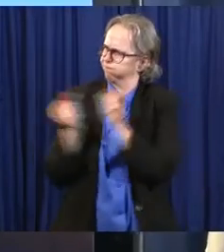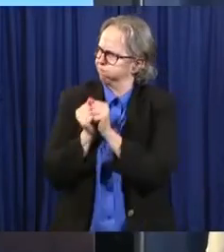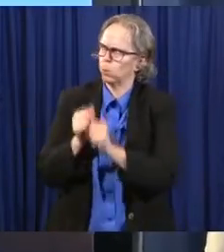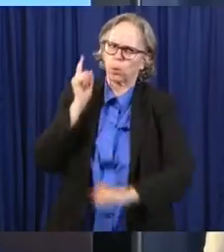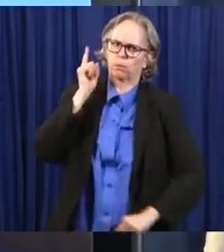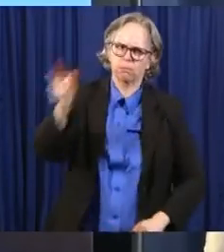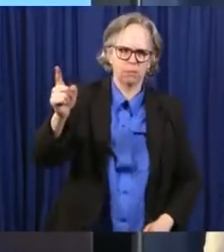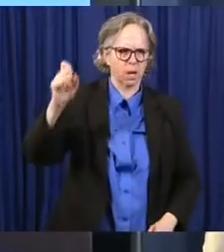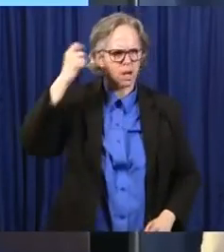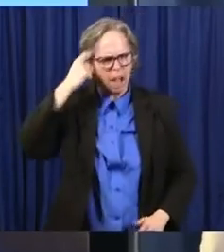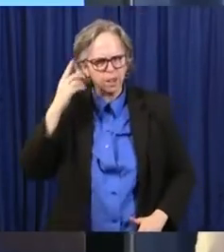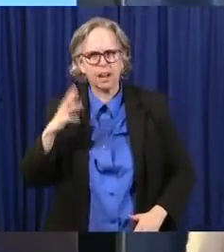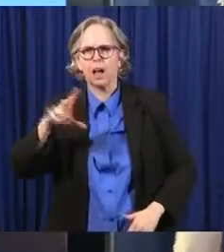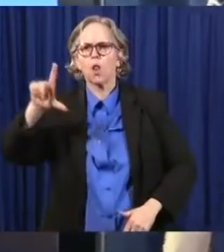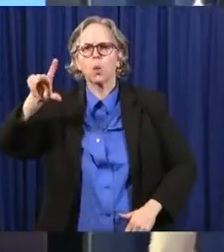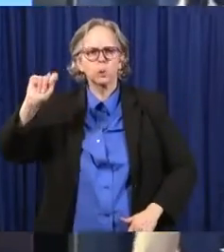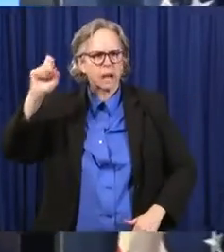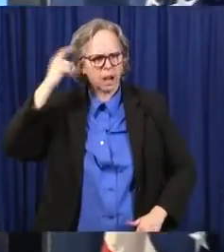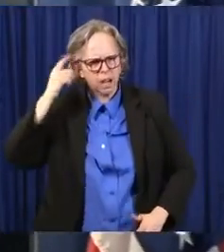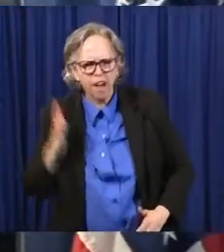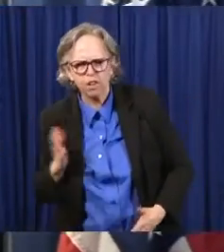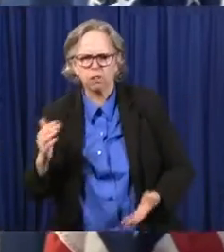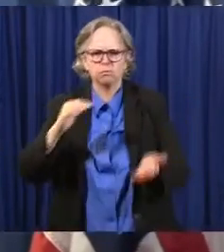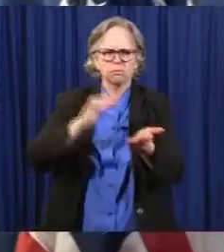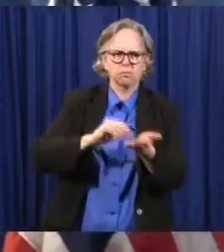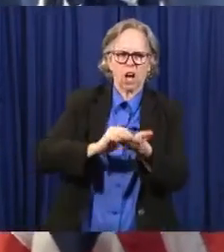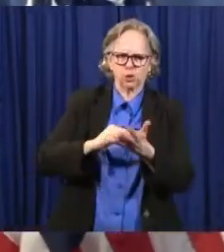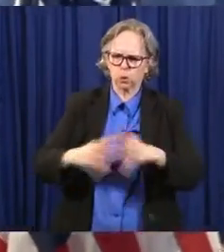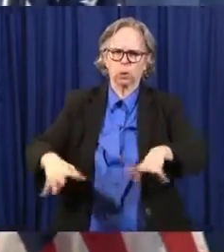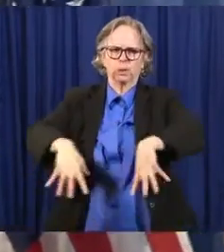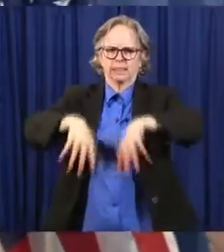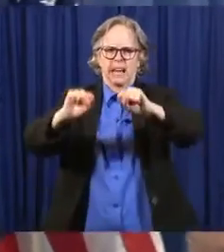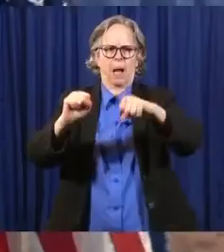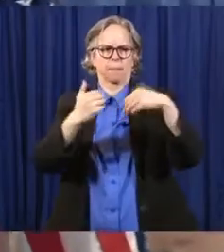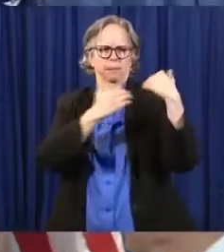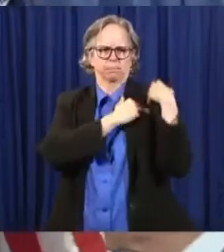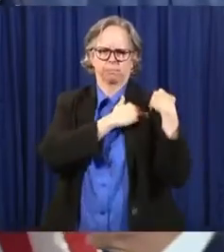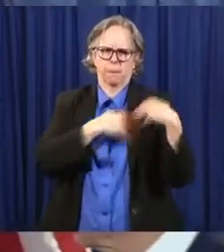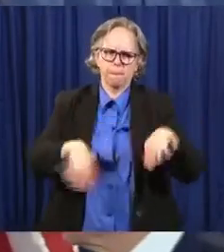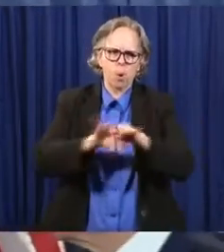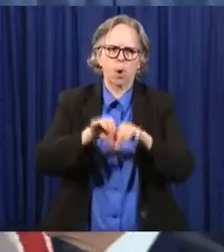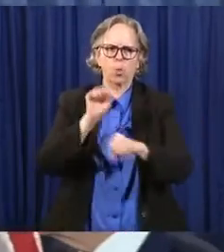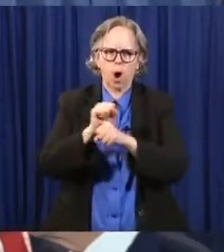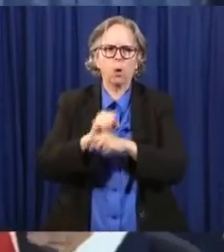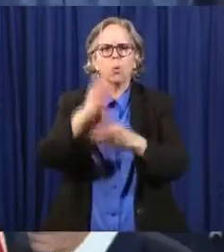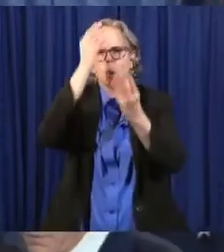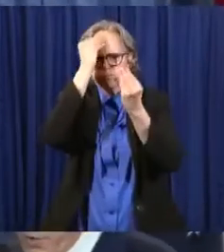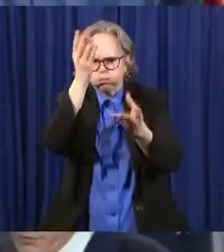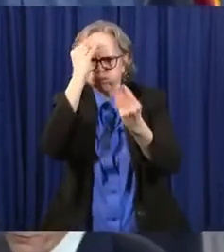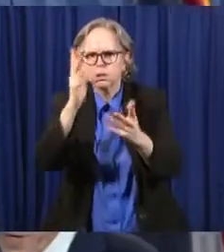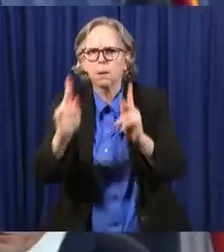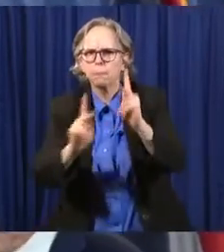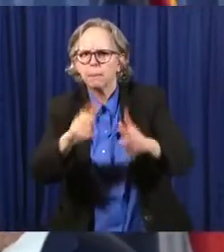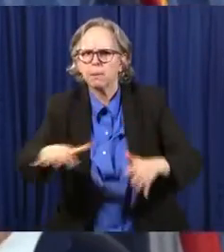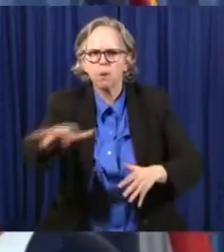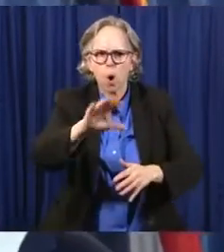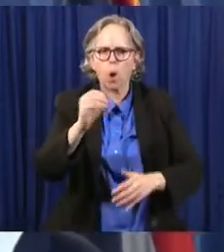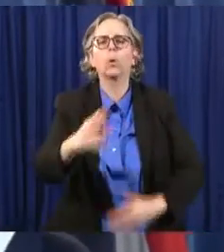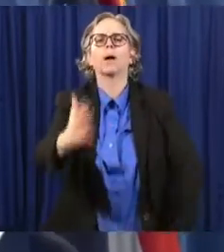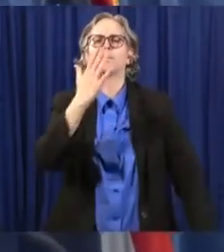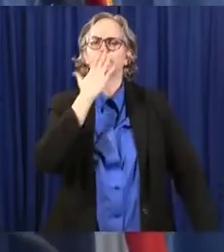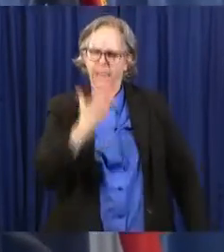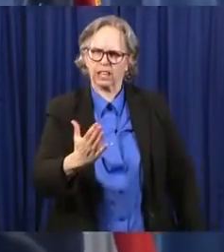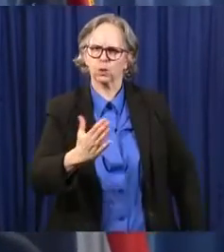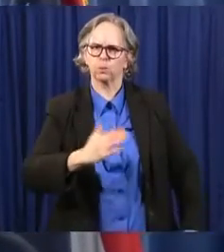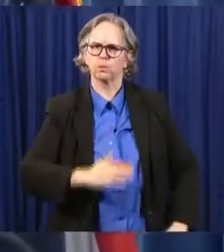Dr. Acton, to take on this important work and report back to the people of Ohio. Thank you, sir. Thank you very